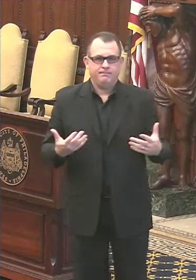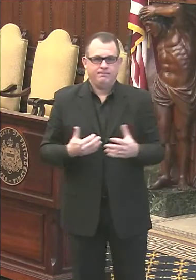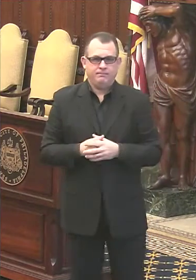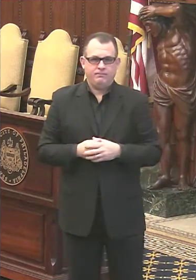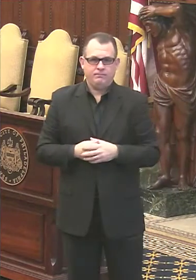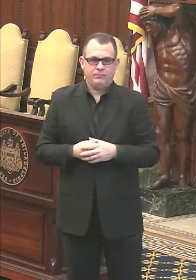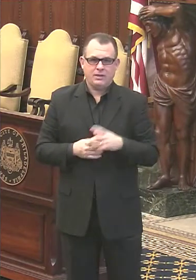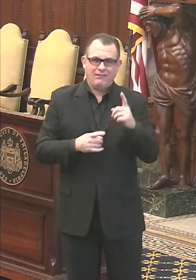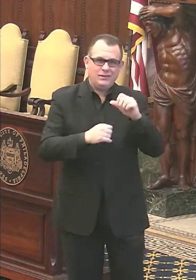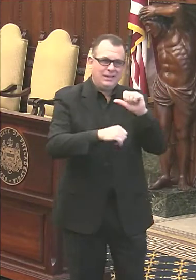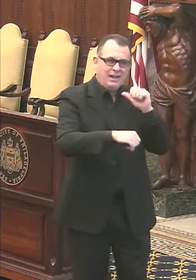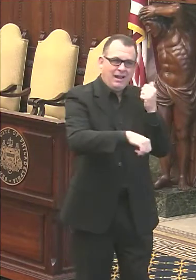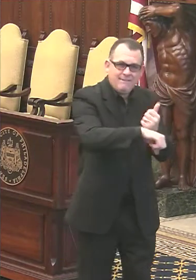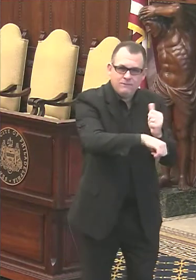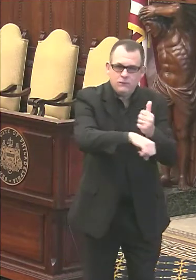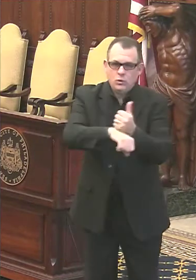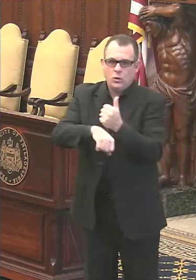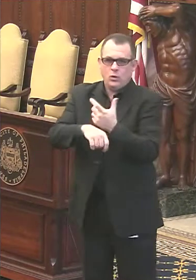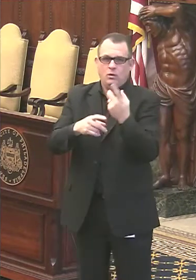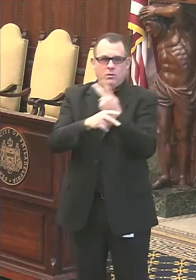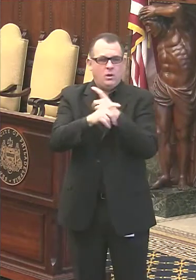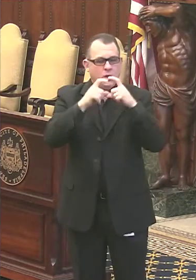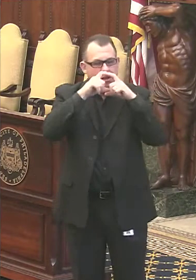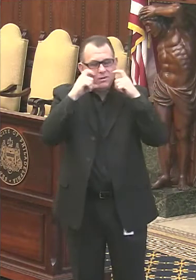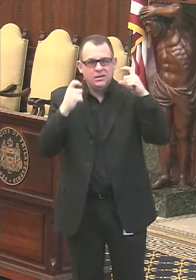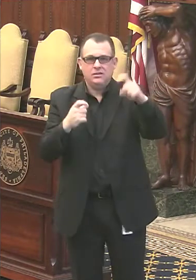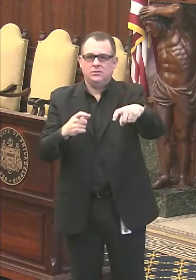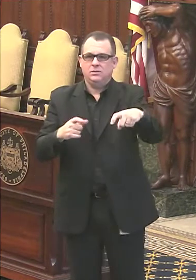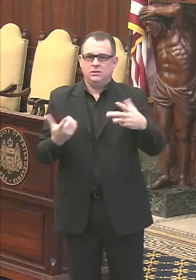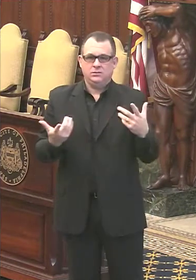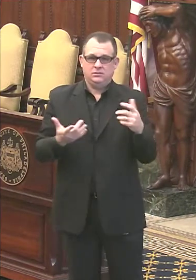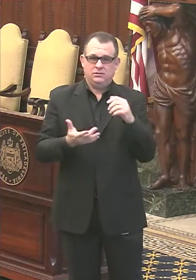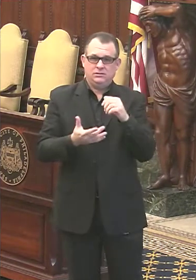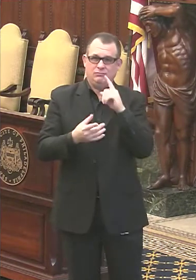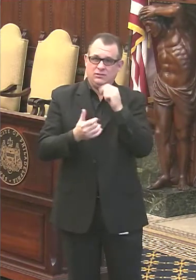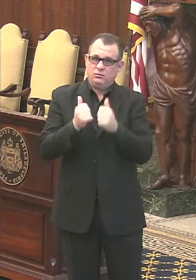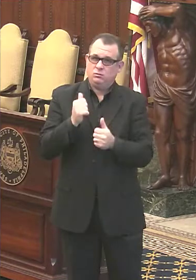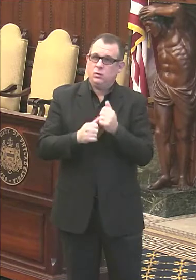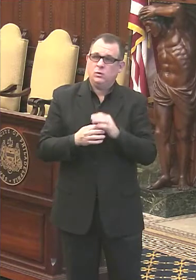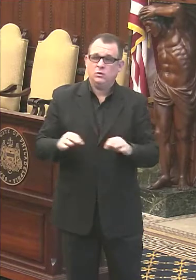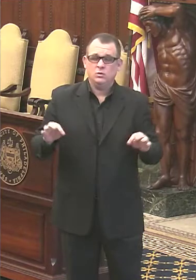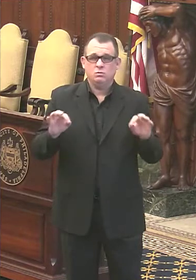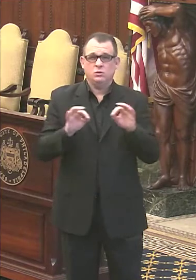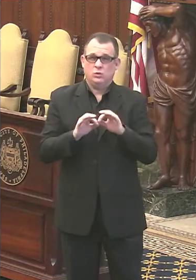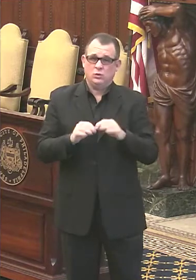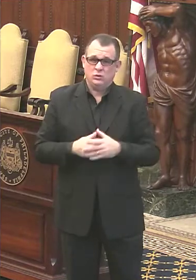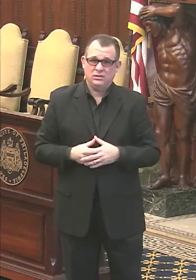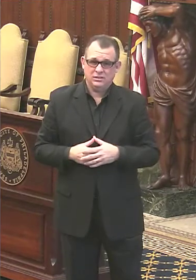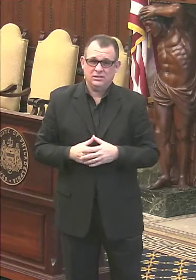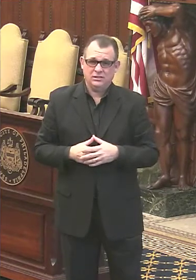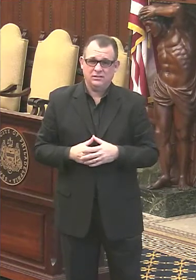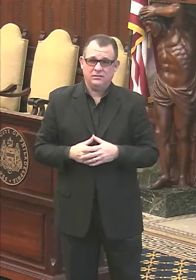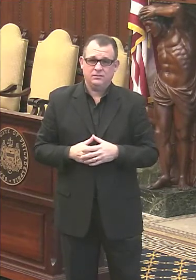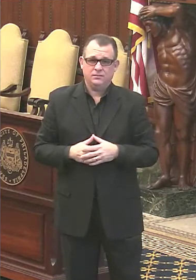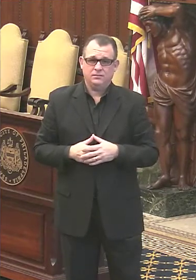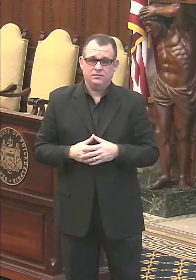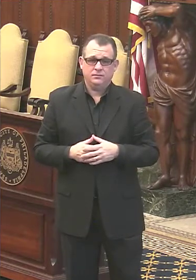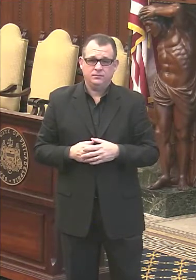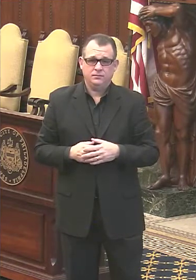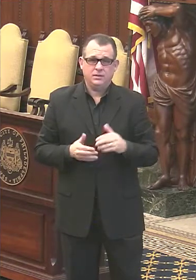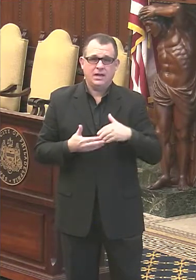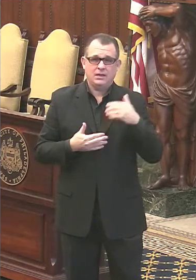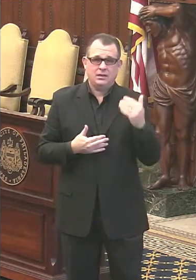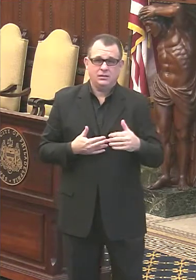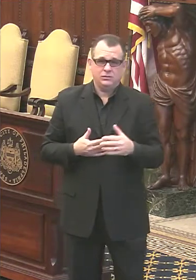mask use as the most important things that they would be doing. All right. Thank you. All right. Thank you, David. Let's go down to